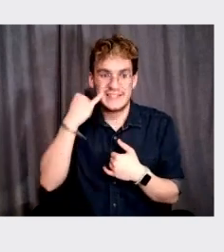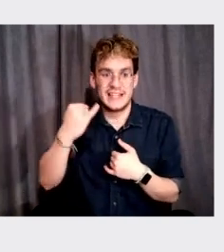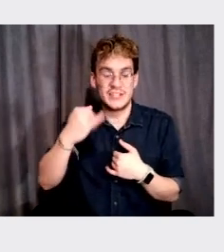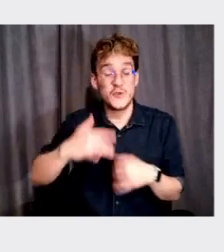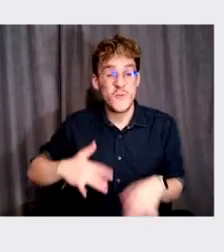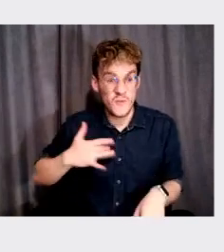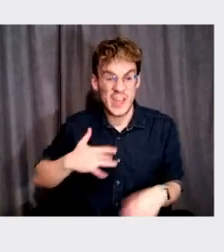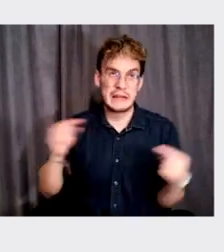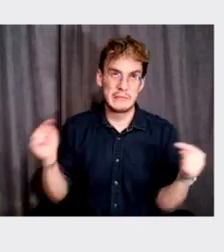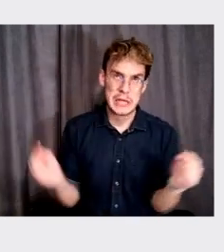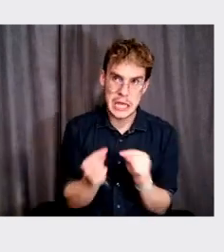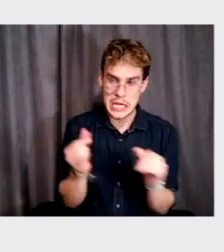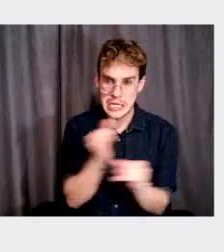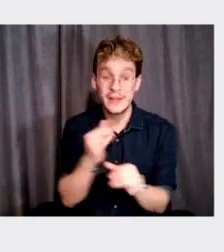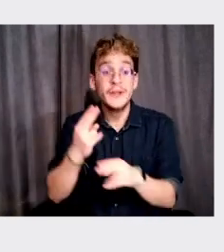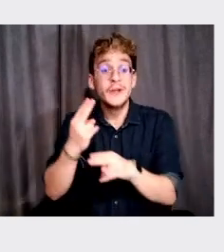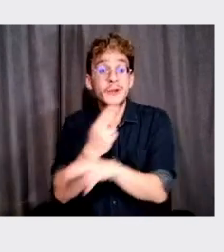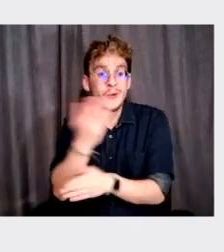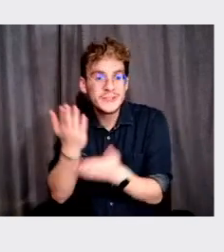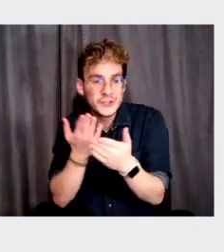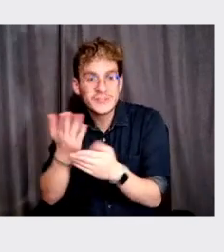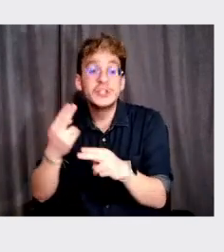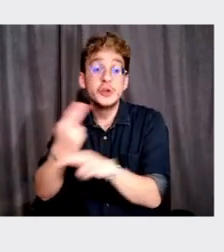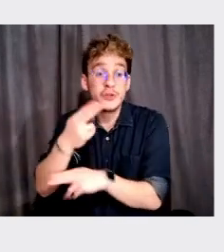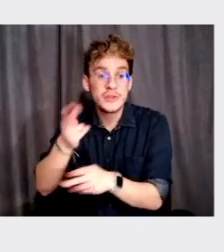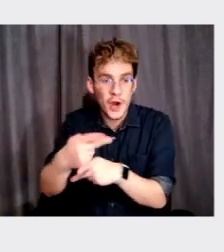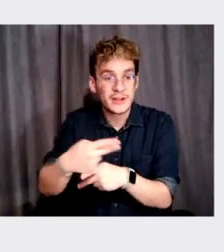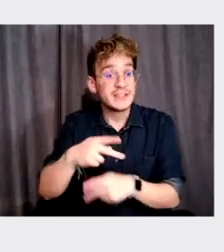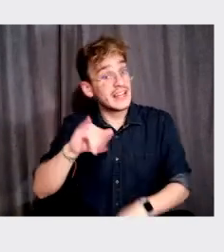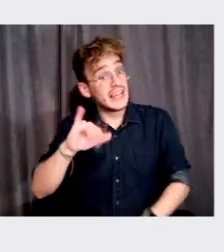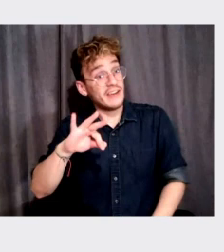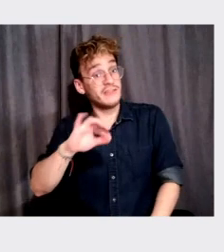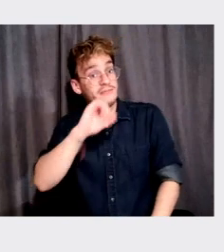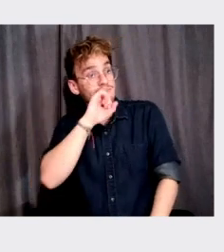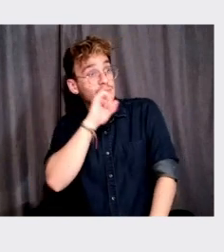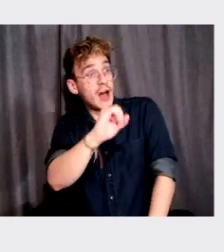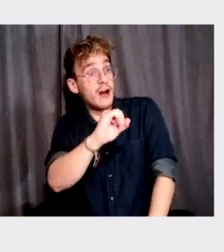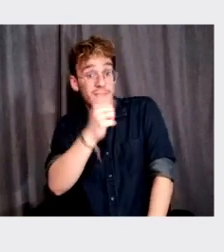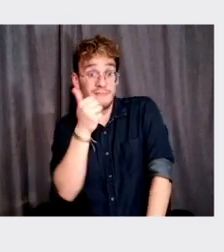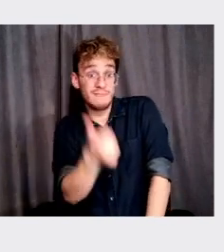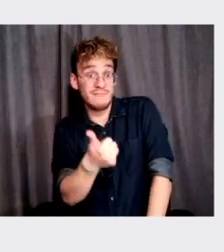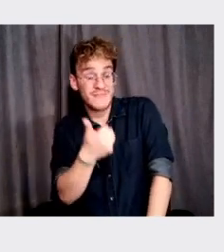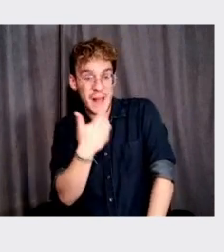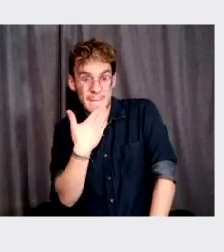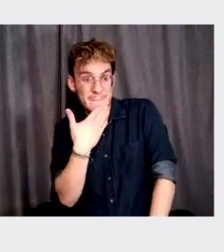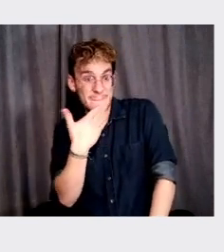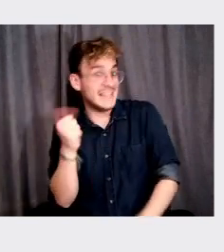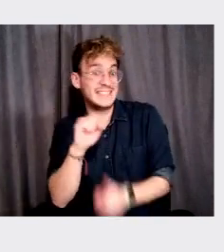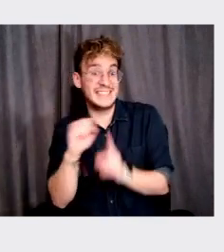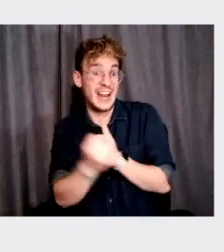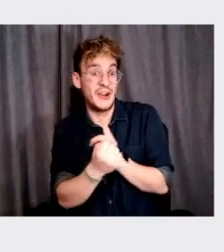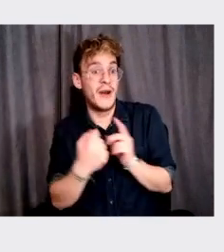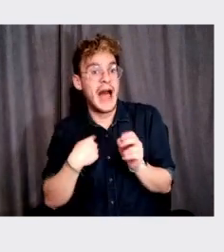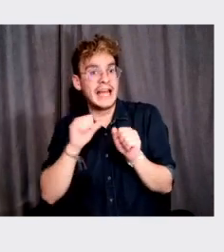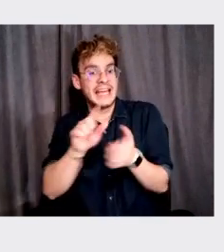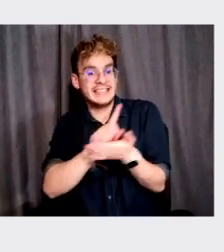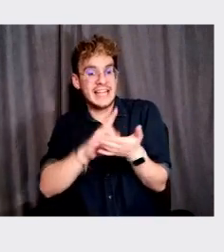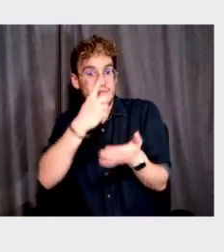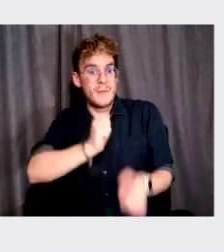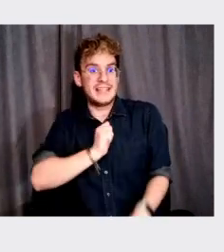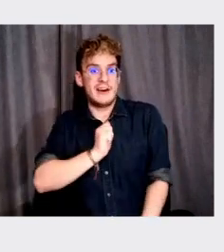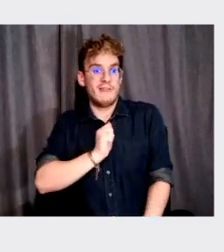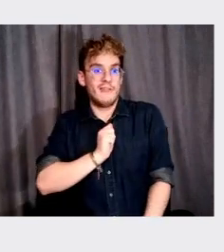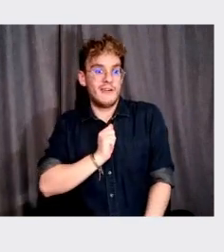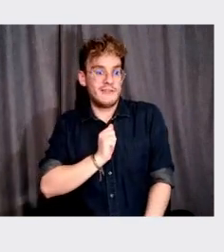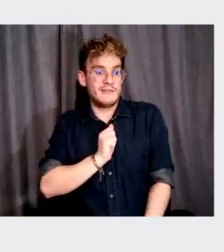and use the product, use the service. And if you love it, uh, the best case scenario is that you can design for yourself a little